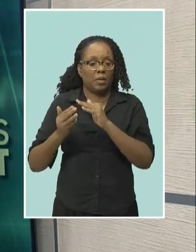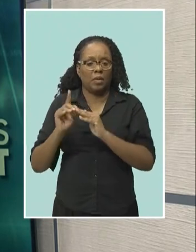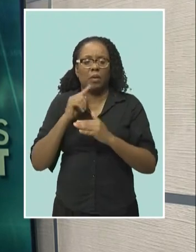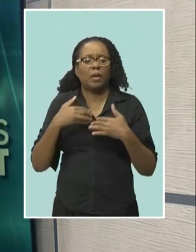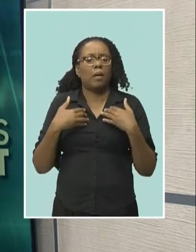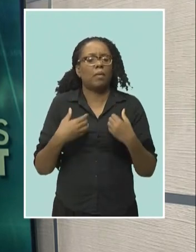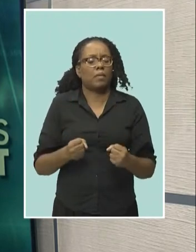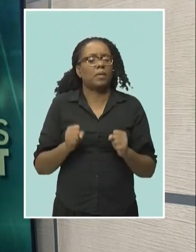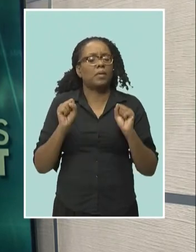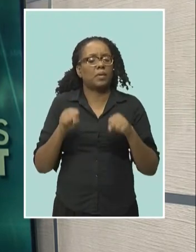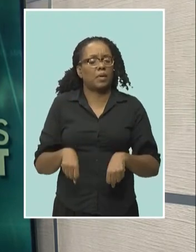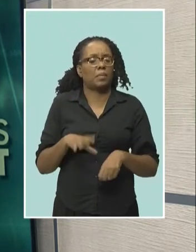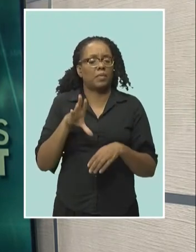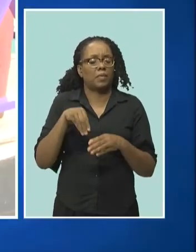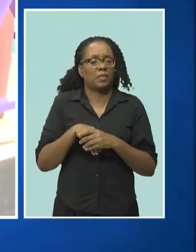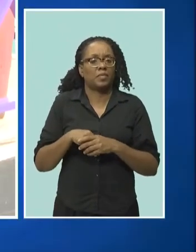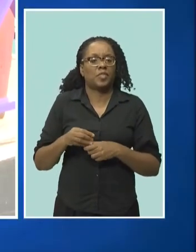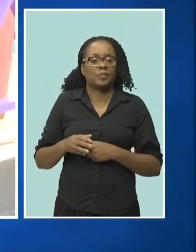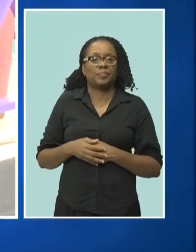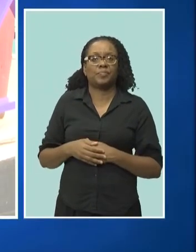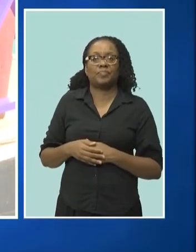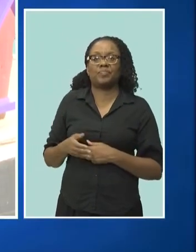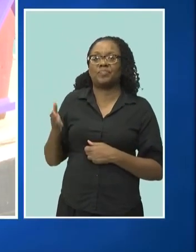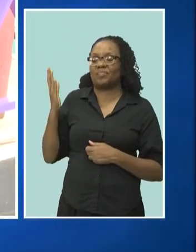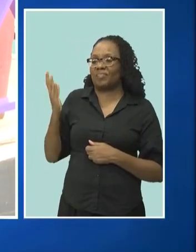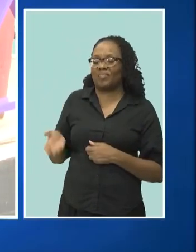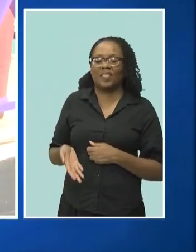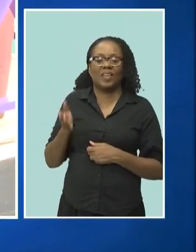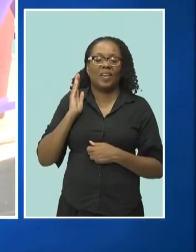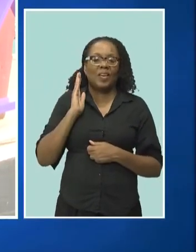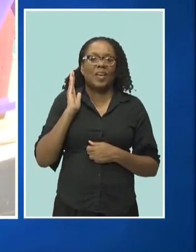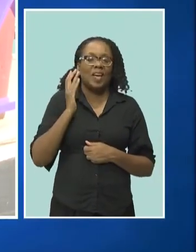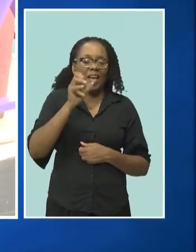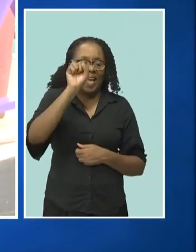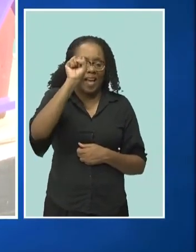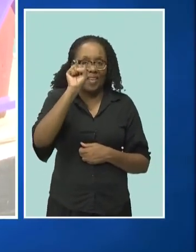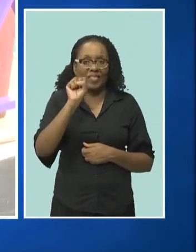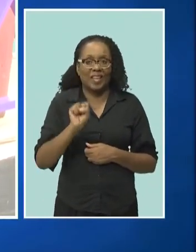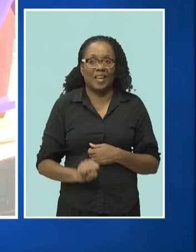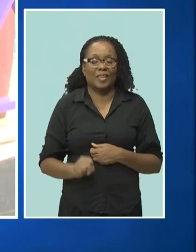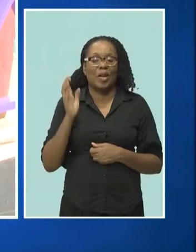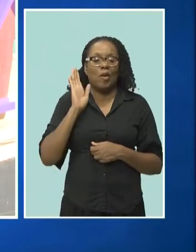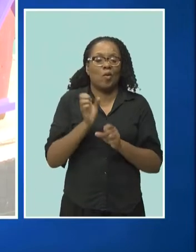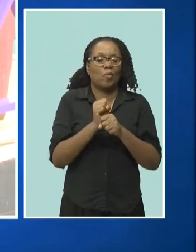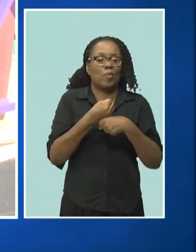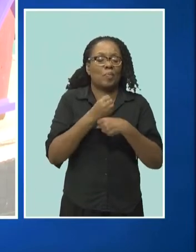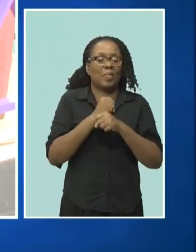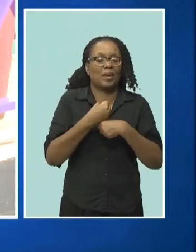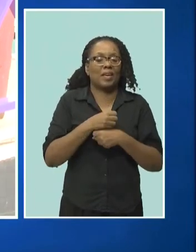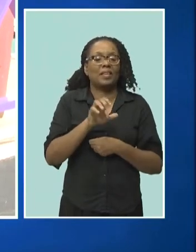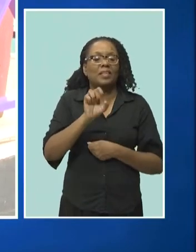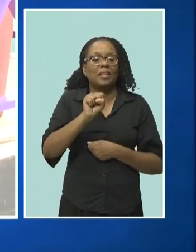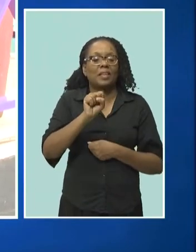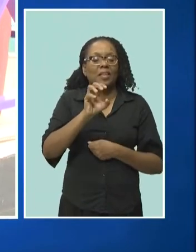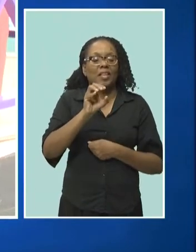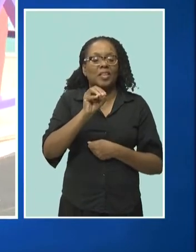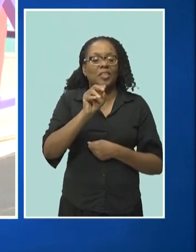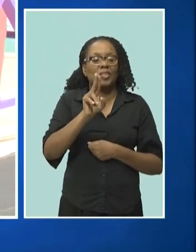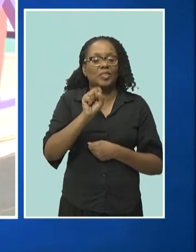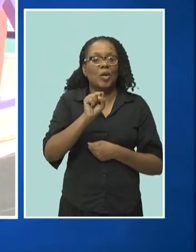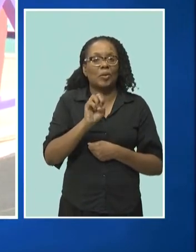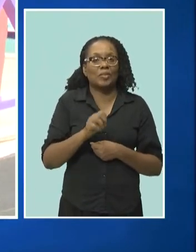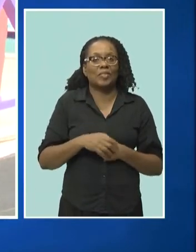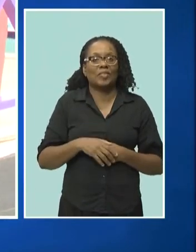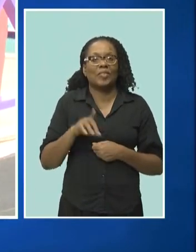can play a part. It will be a soft spot for sure. Every Saturday we will be here. I think that we need